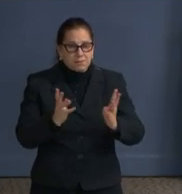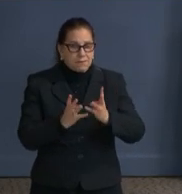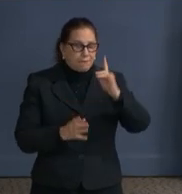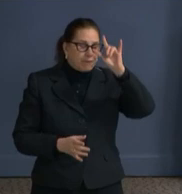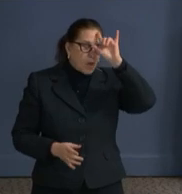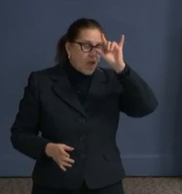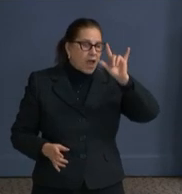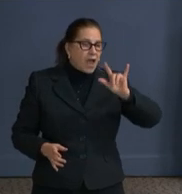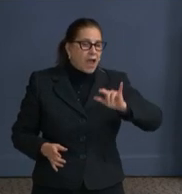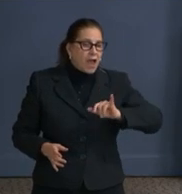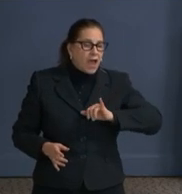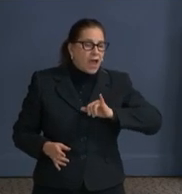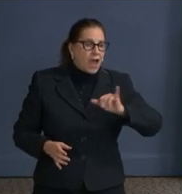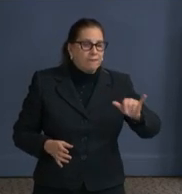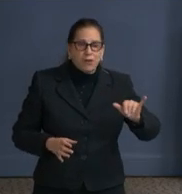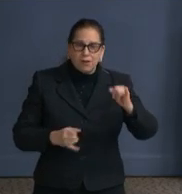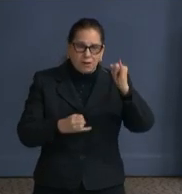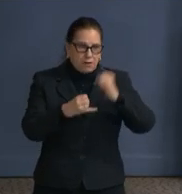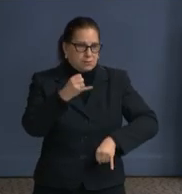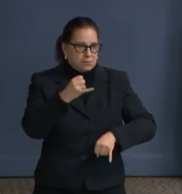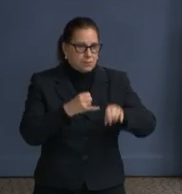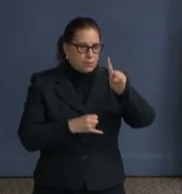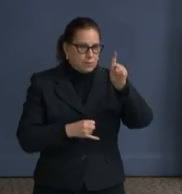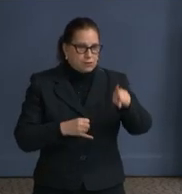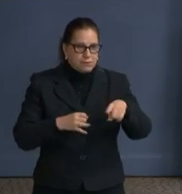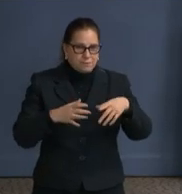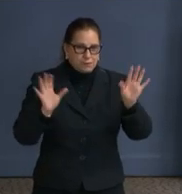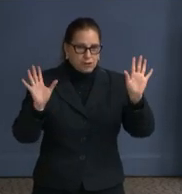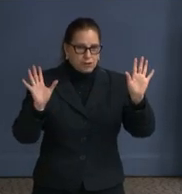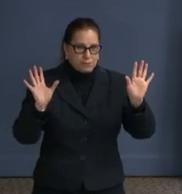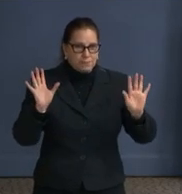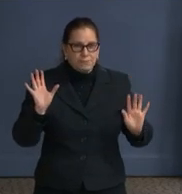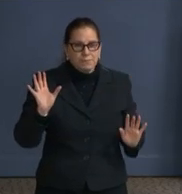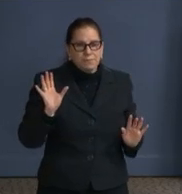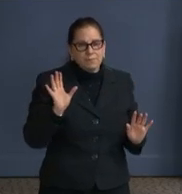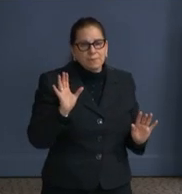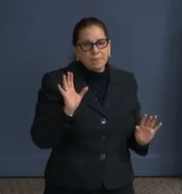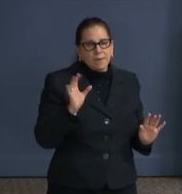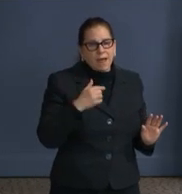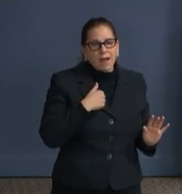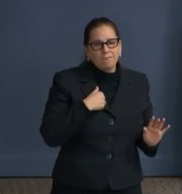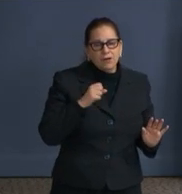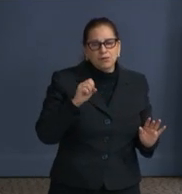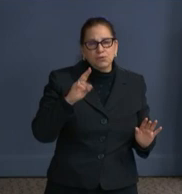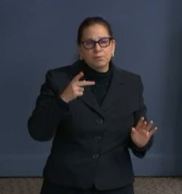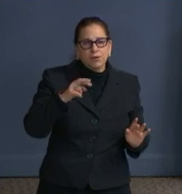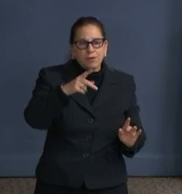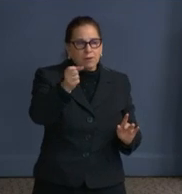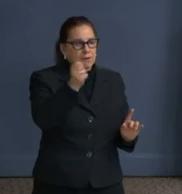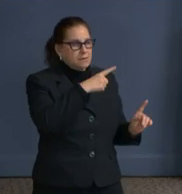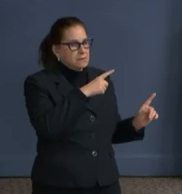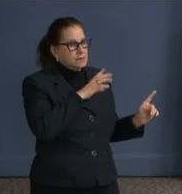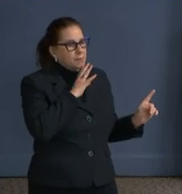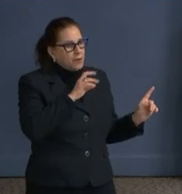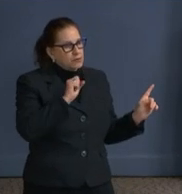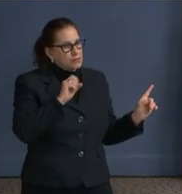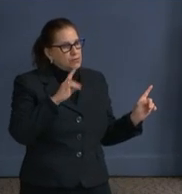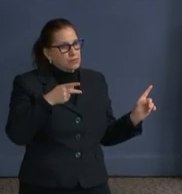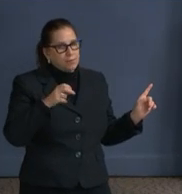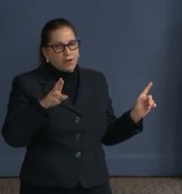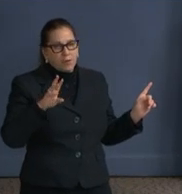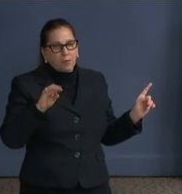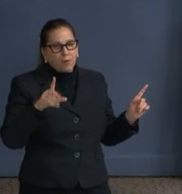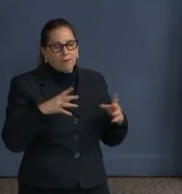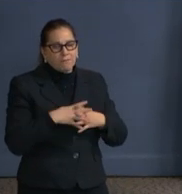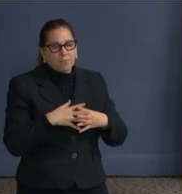more. Yes. I have one more. You mentioned that we had the Super Bowl weekend coming up. Are you planning any new emergency